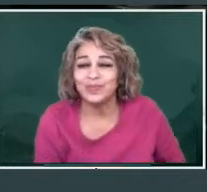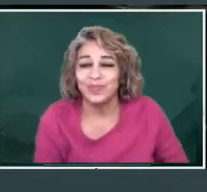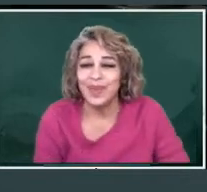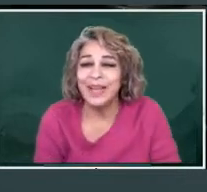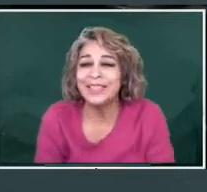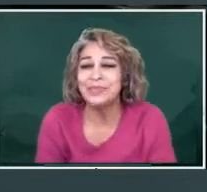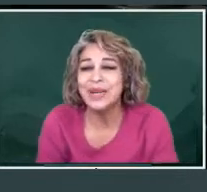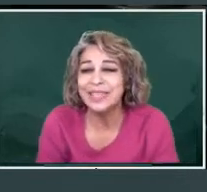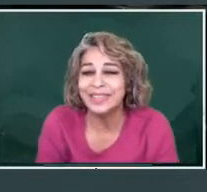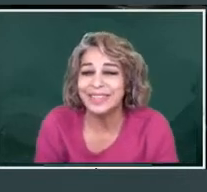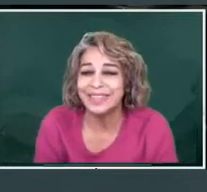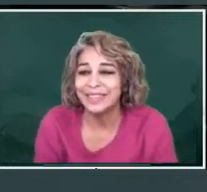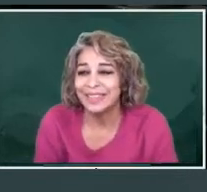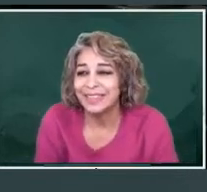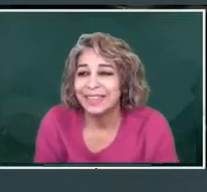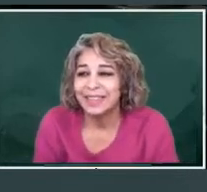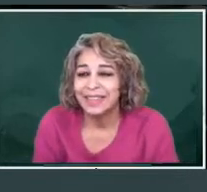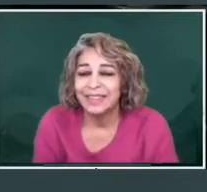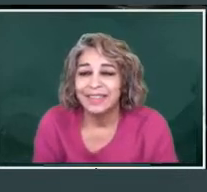as apprentices.